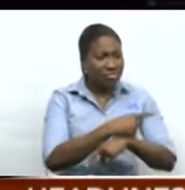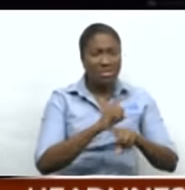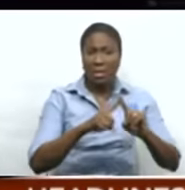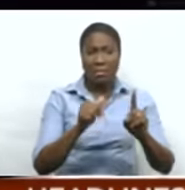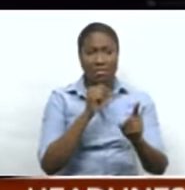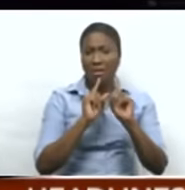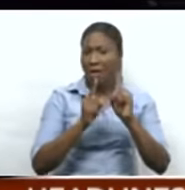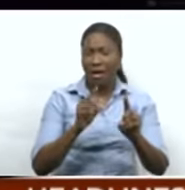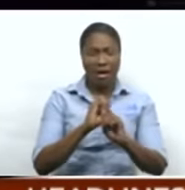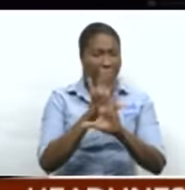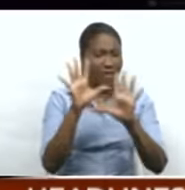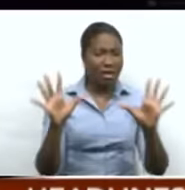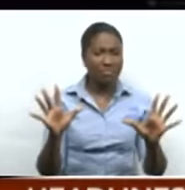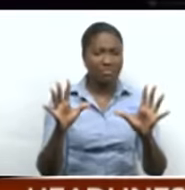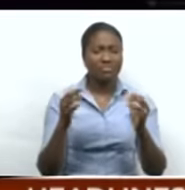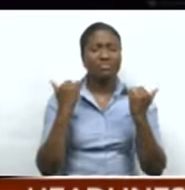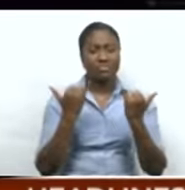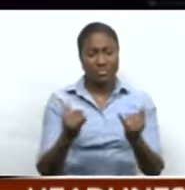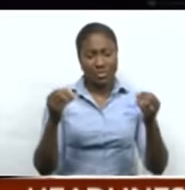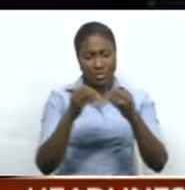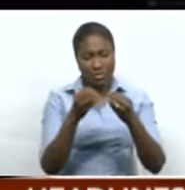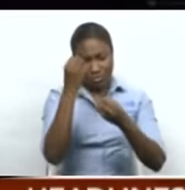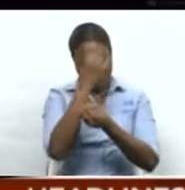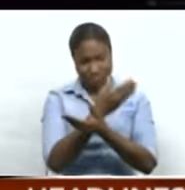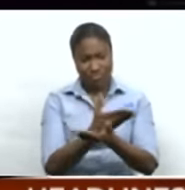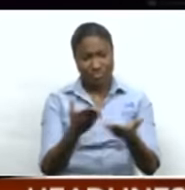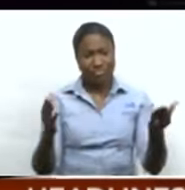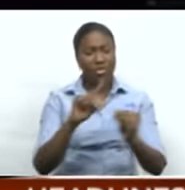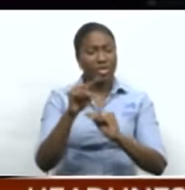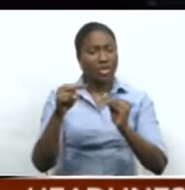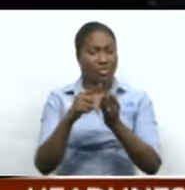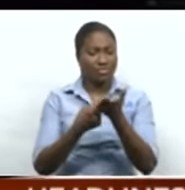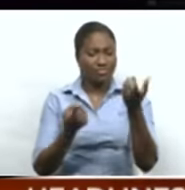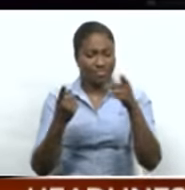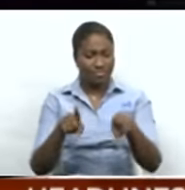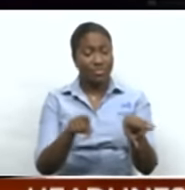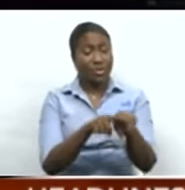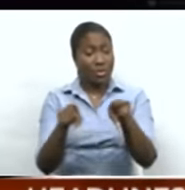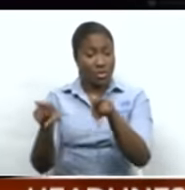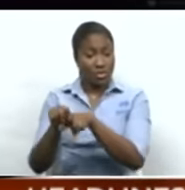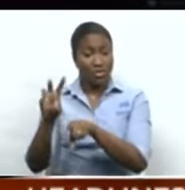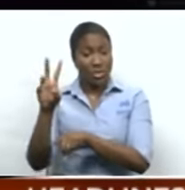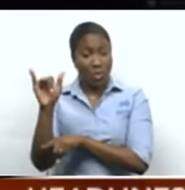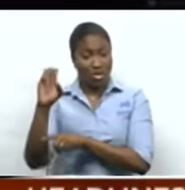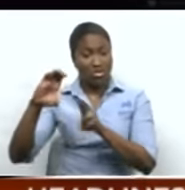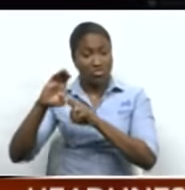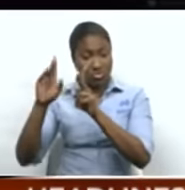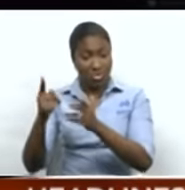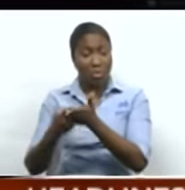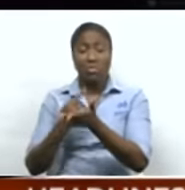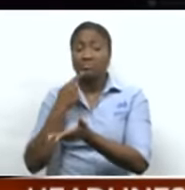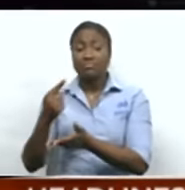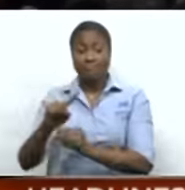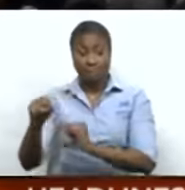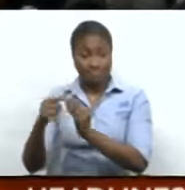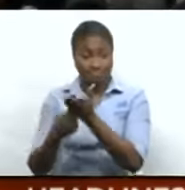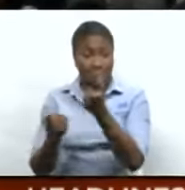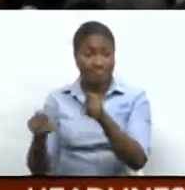no clear answer. Akash Samiru has more for us on this development, including what WASA's chairman has to say on the matter.